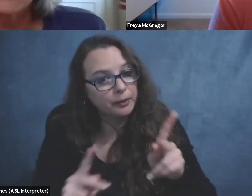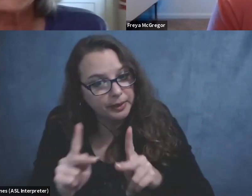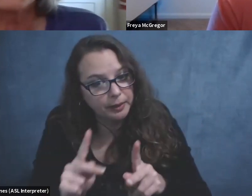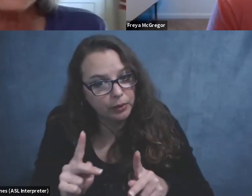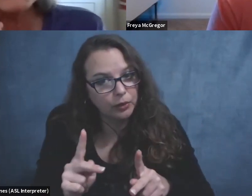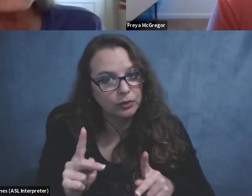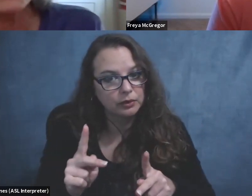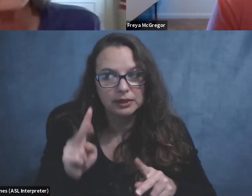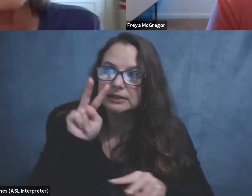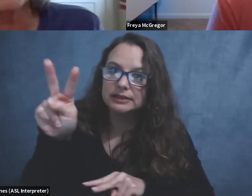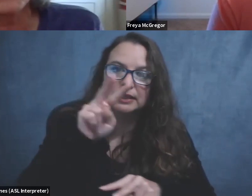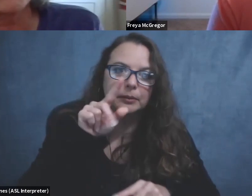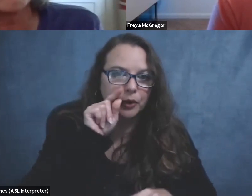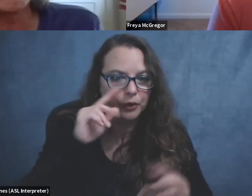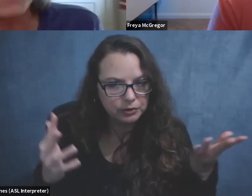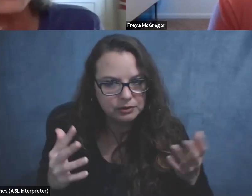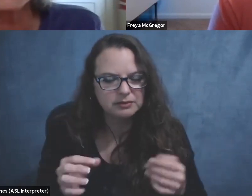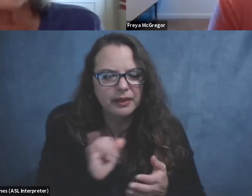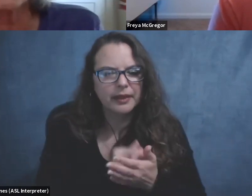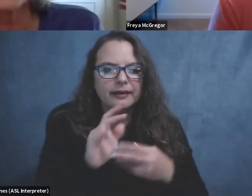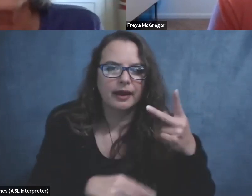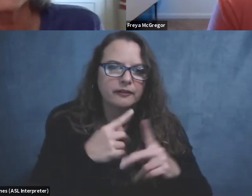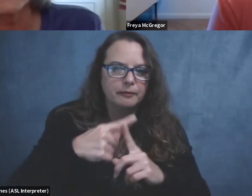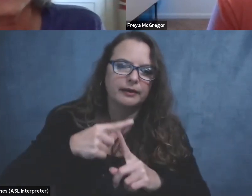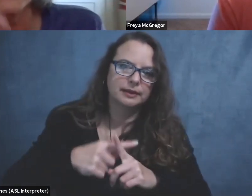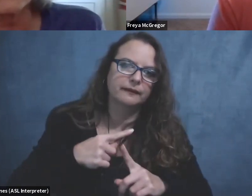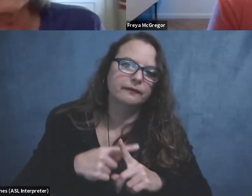bird? You know, just those sorts of, um, positive,